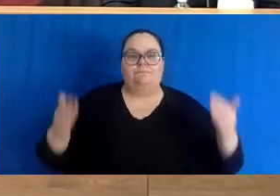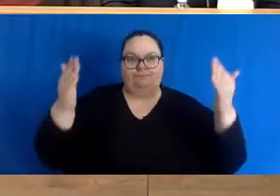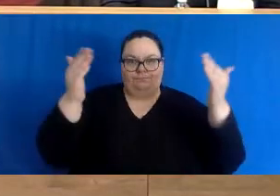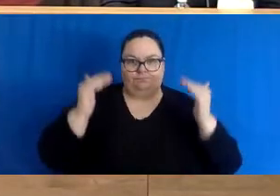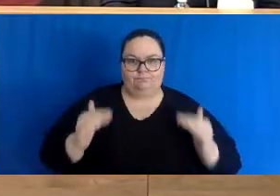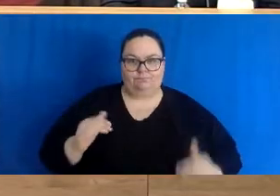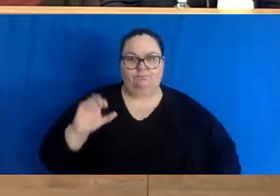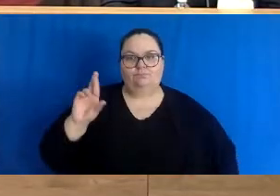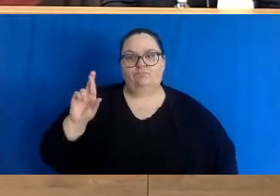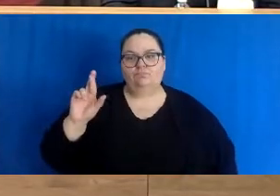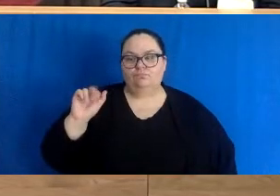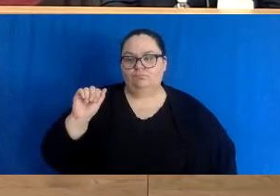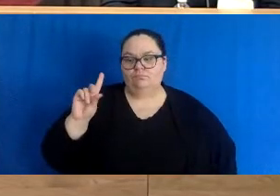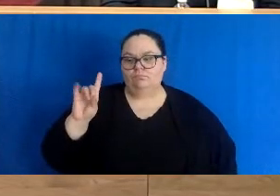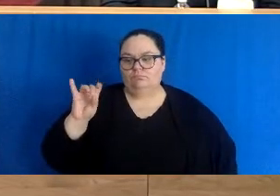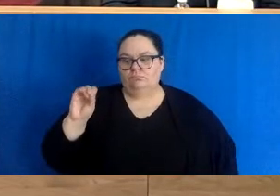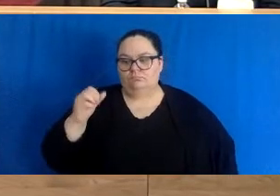Canada.